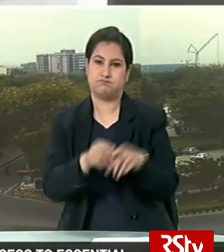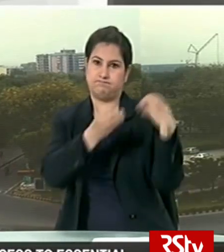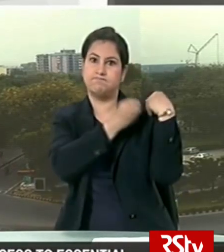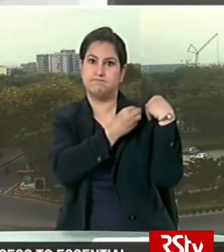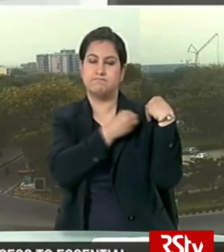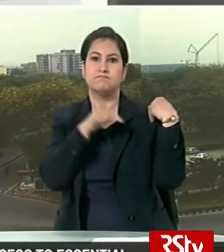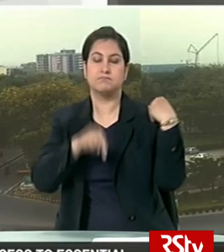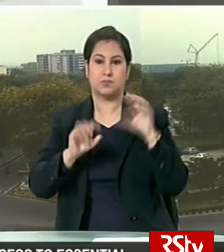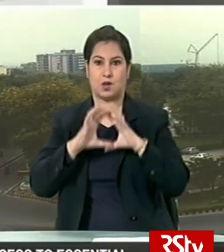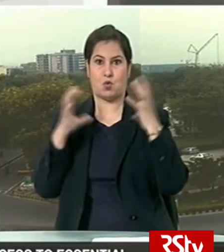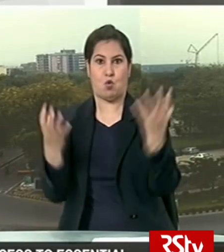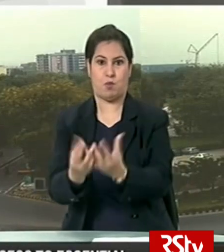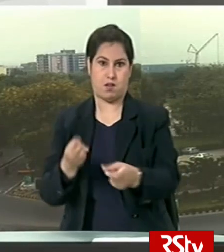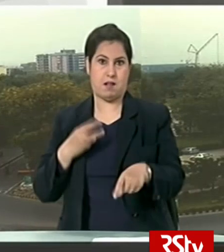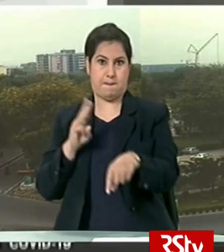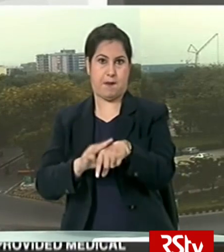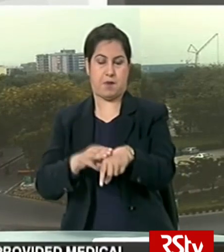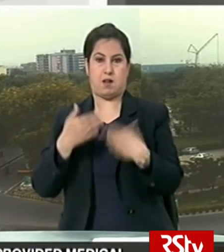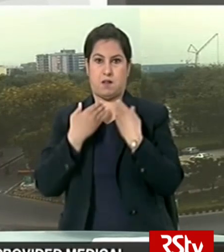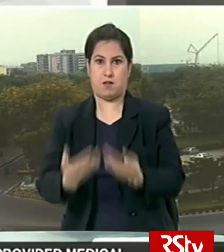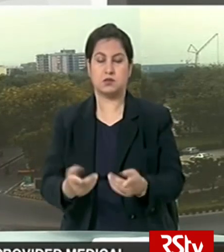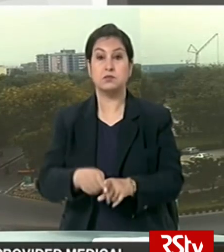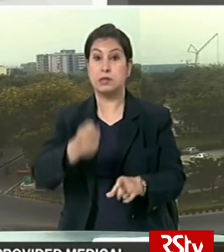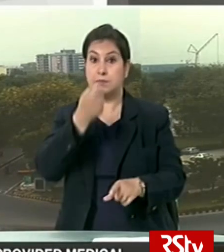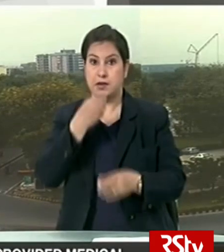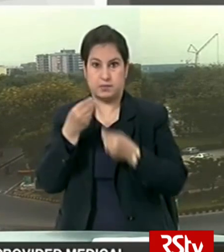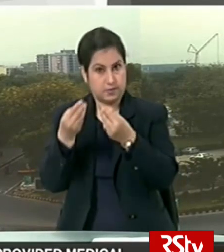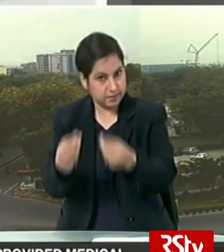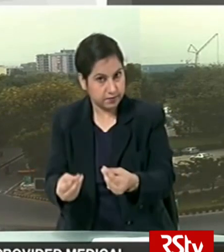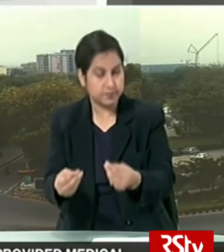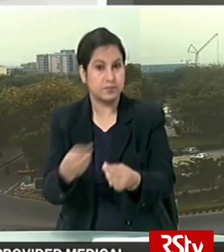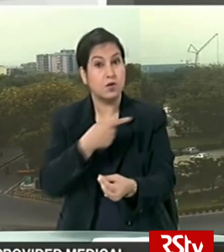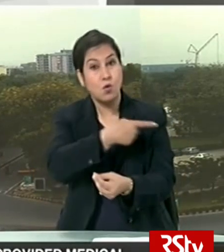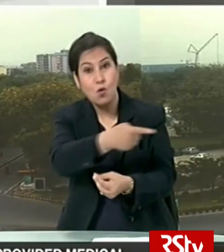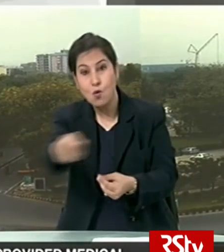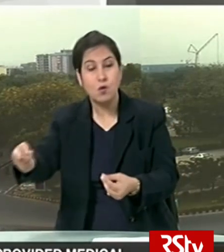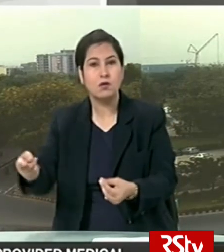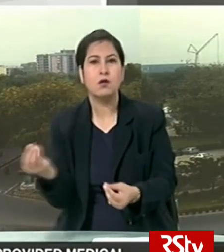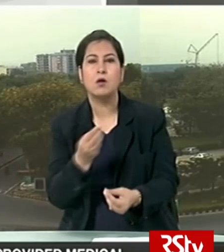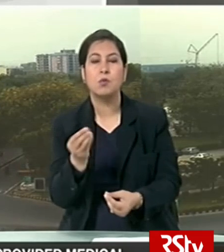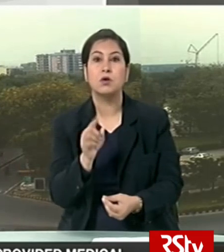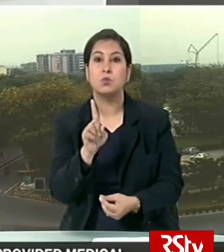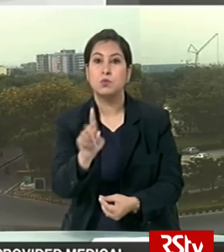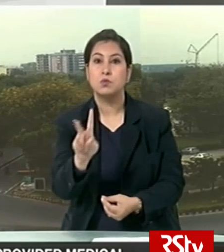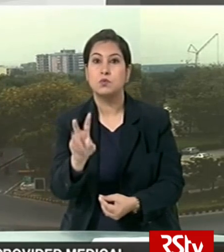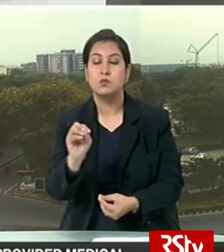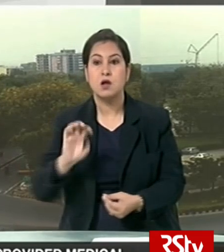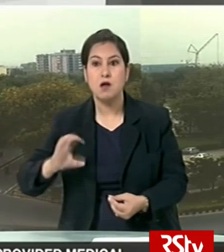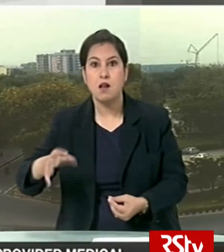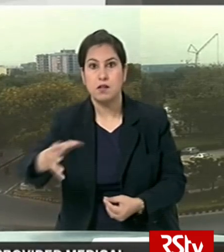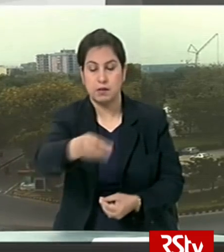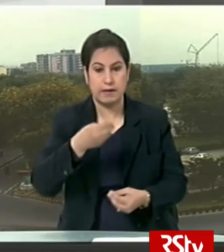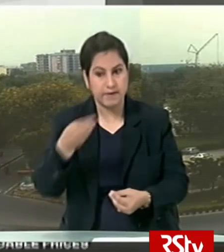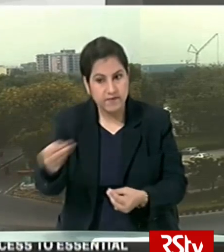responsible global citizen by providing medicines to over 120 countries across